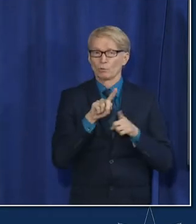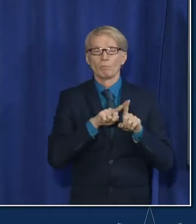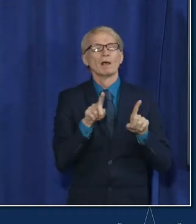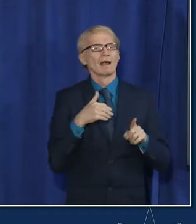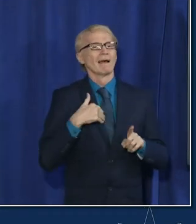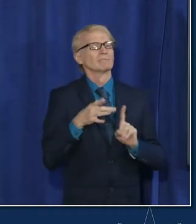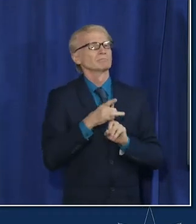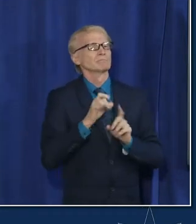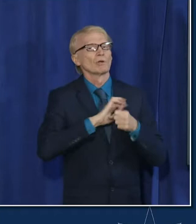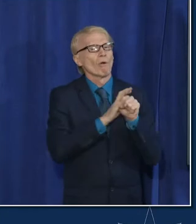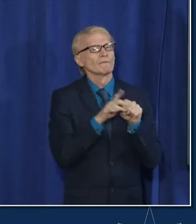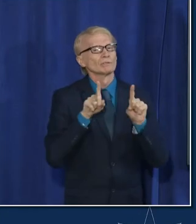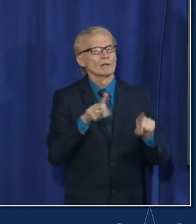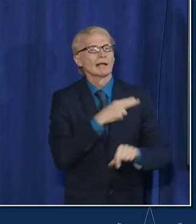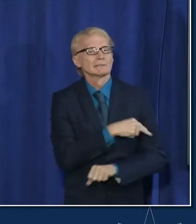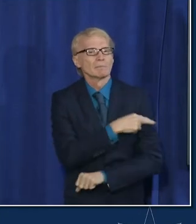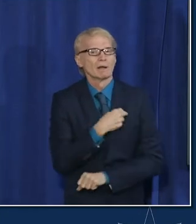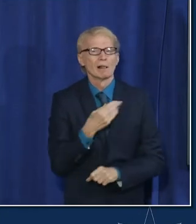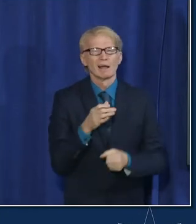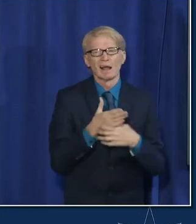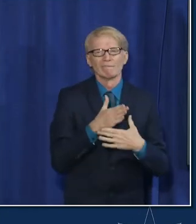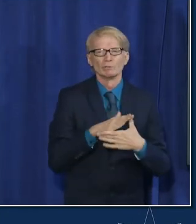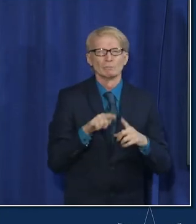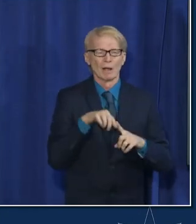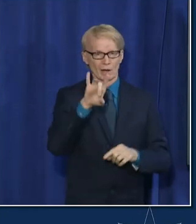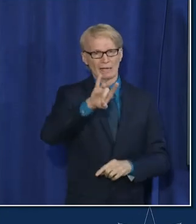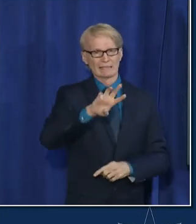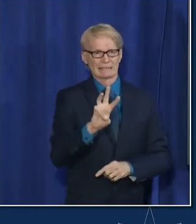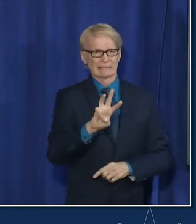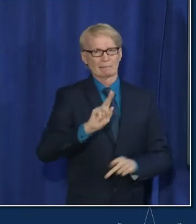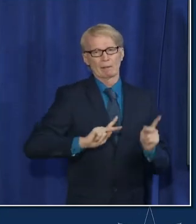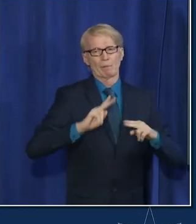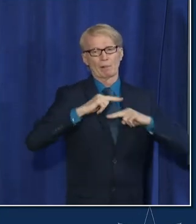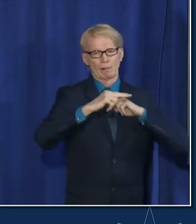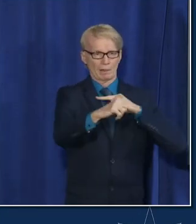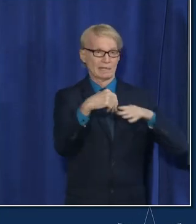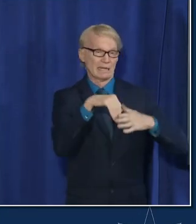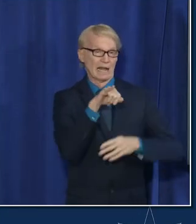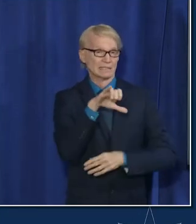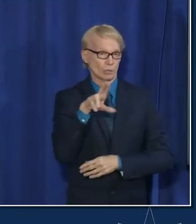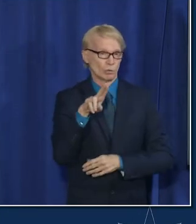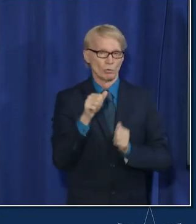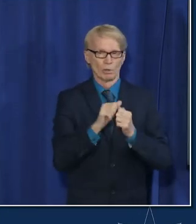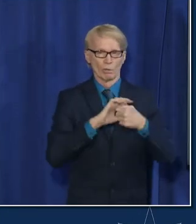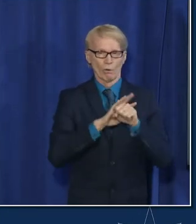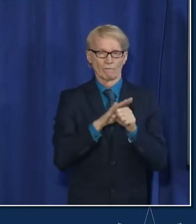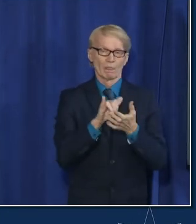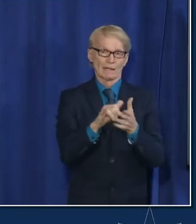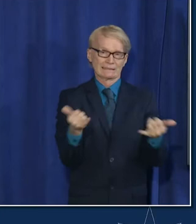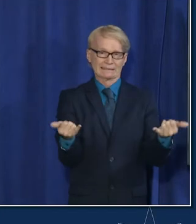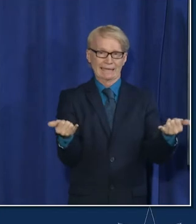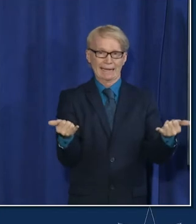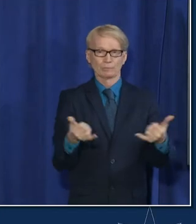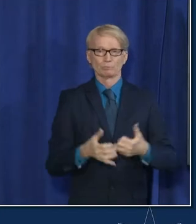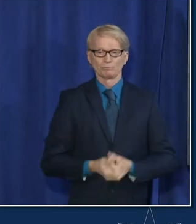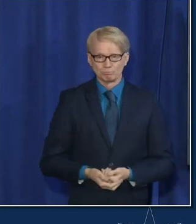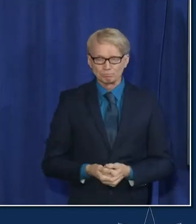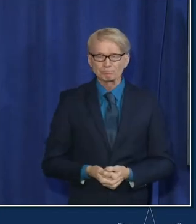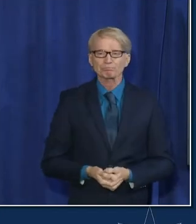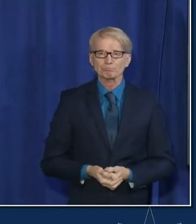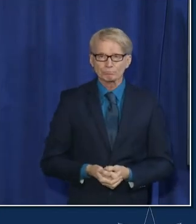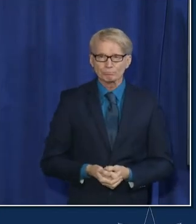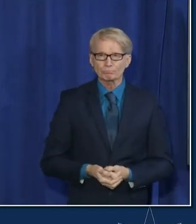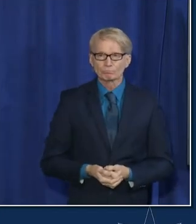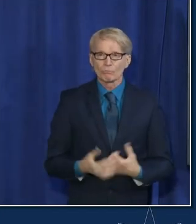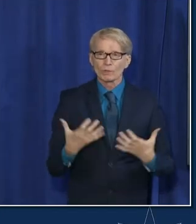day and then we're averaging about 86 Chicagoans in the ICU with COVID so that's where we are overall I wanted